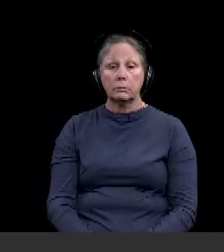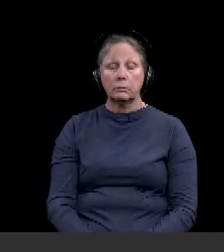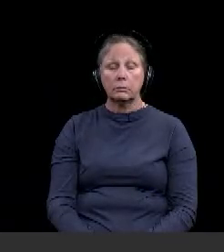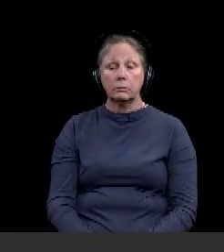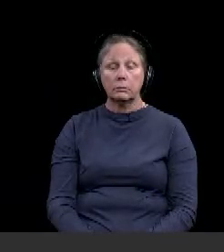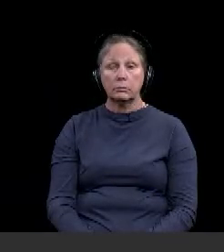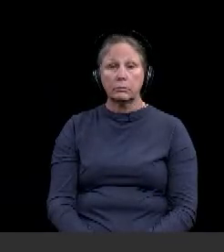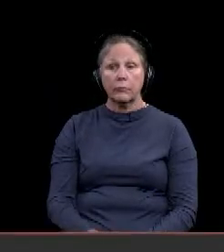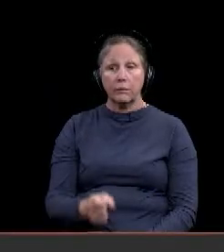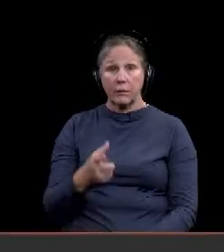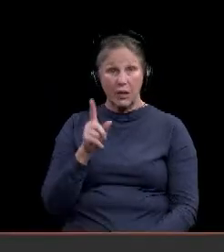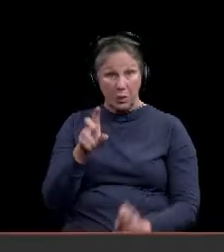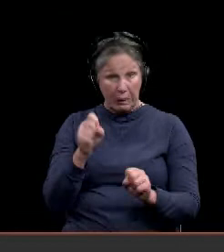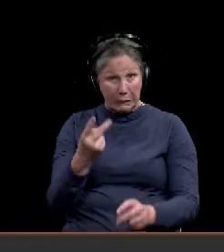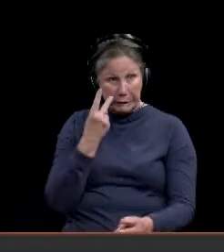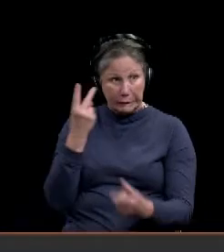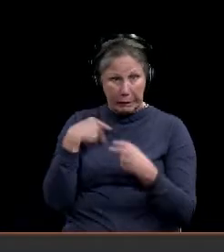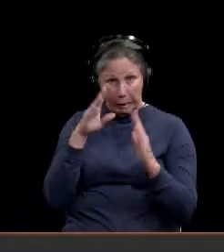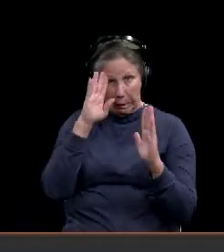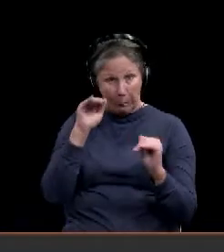So I trust we can see that.